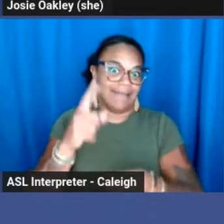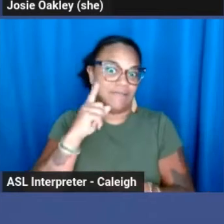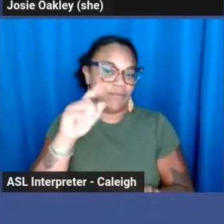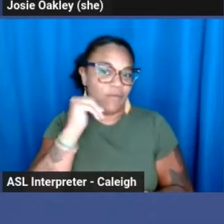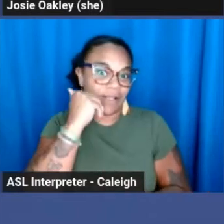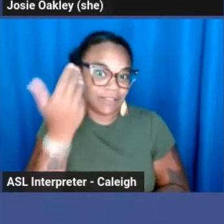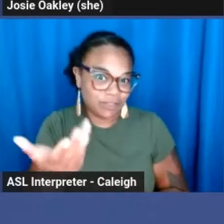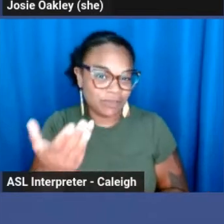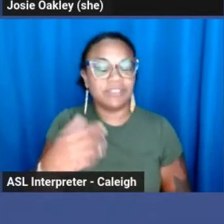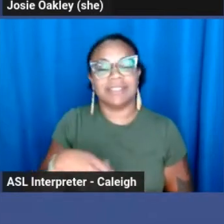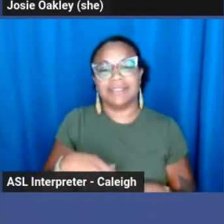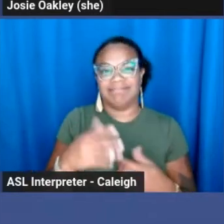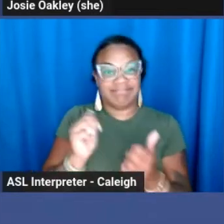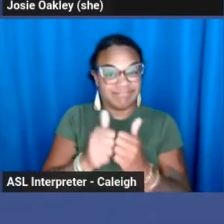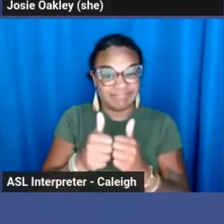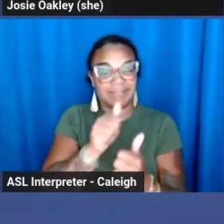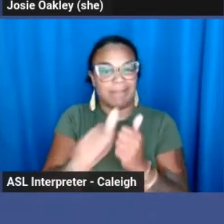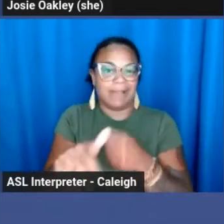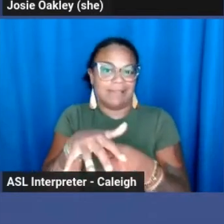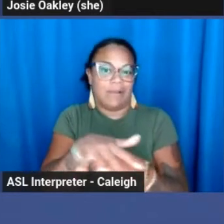passing a local law here in the city.